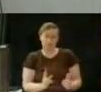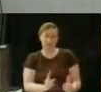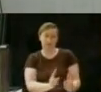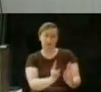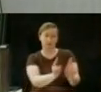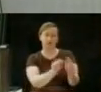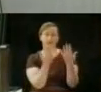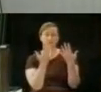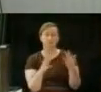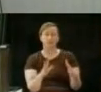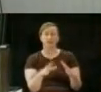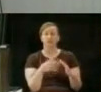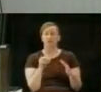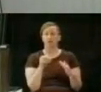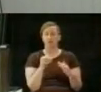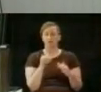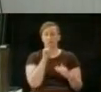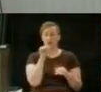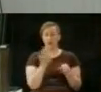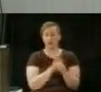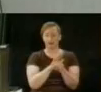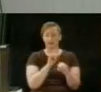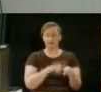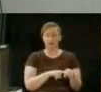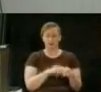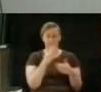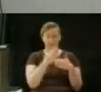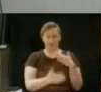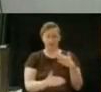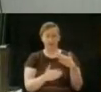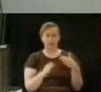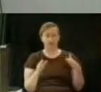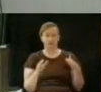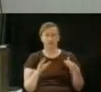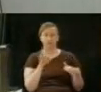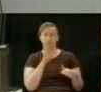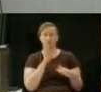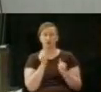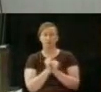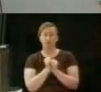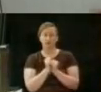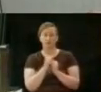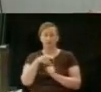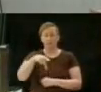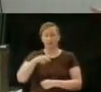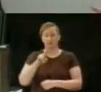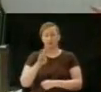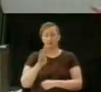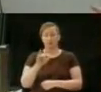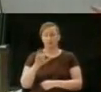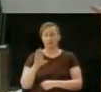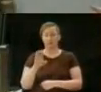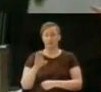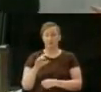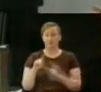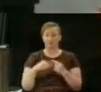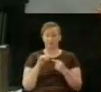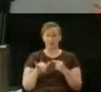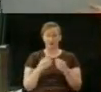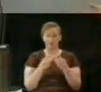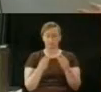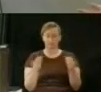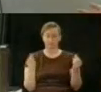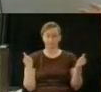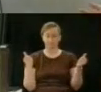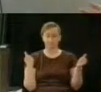In a few months, you think it's a long time. It was a very, very short time because we were rushing at the end to complete that, and there was very